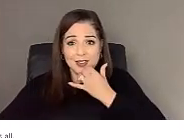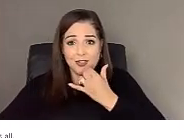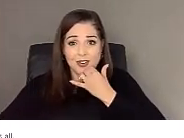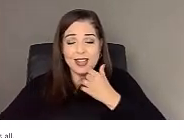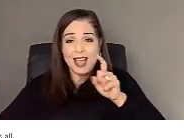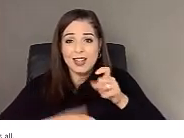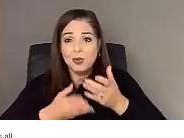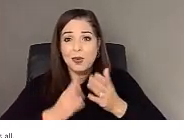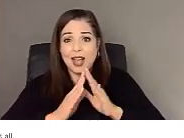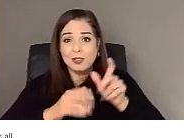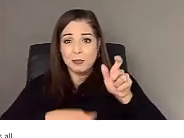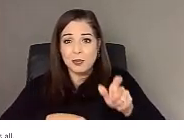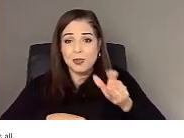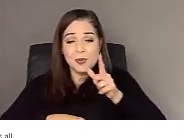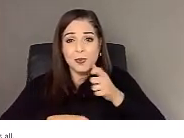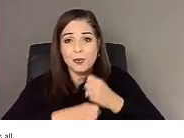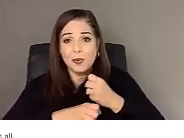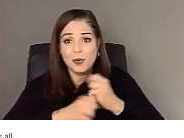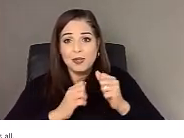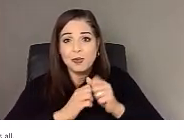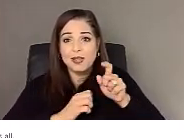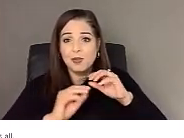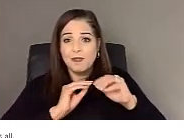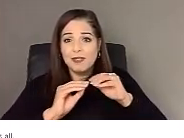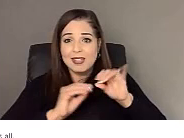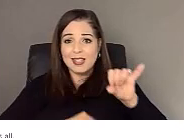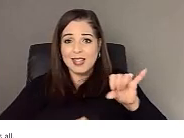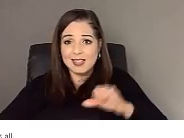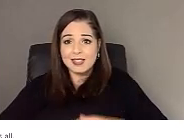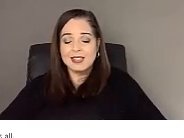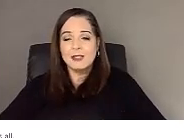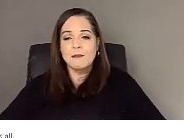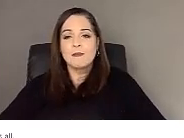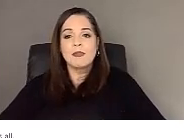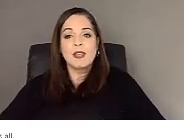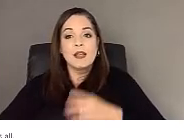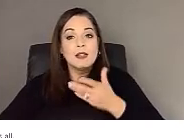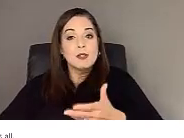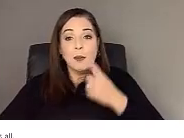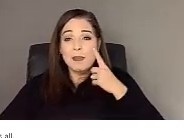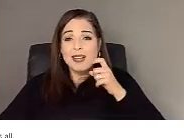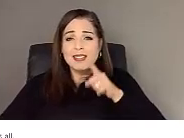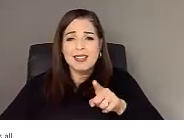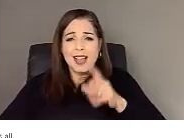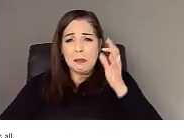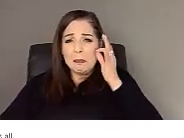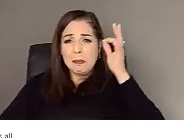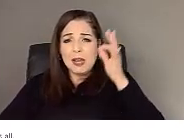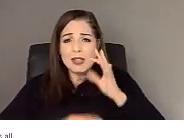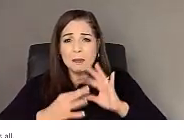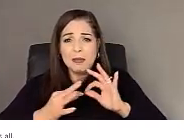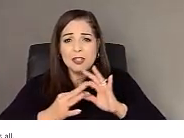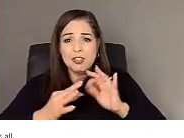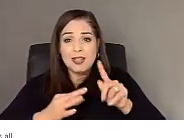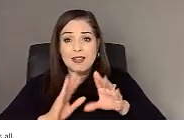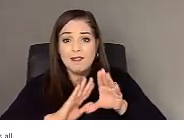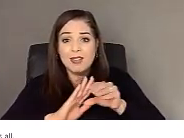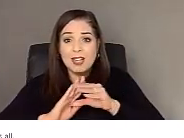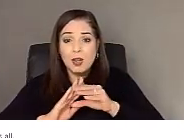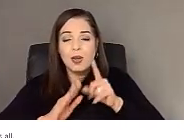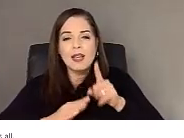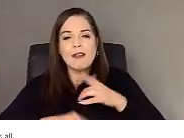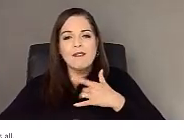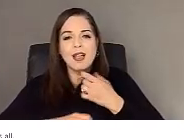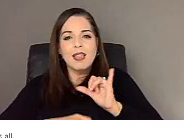person we had worked with to correct it. So because they barely mentioned the video, it felt like we created free content